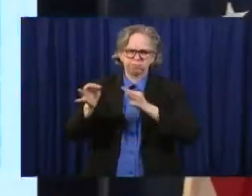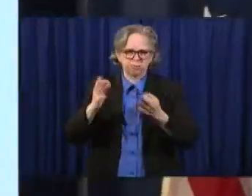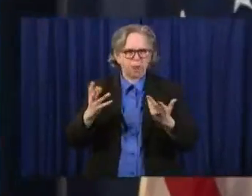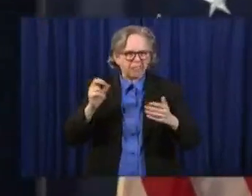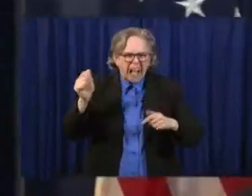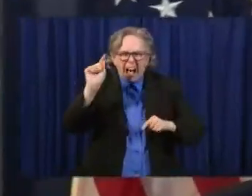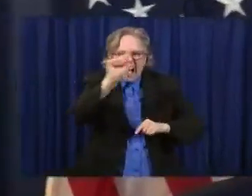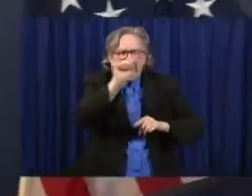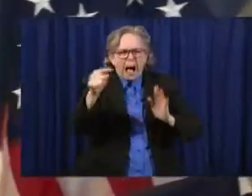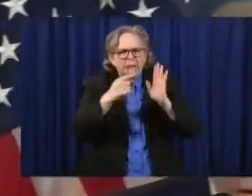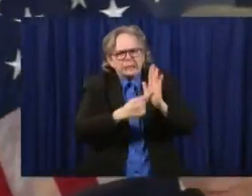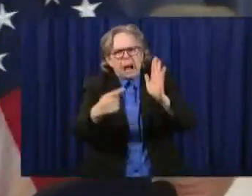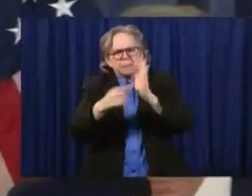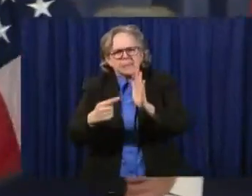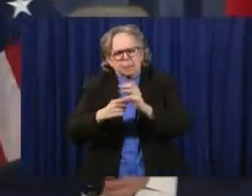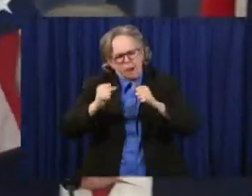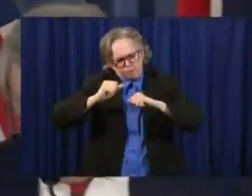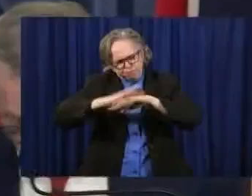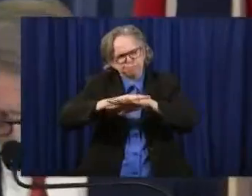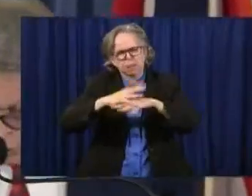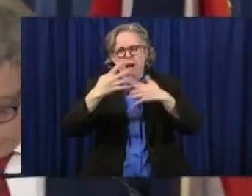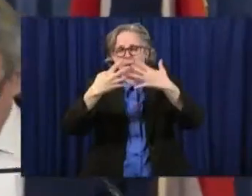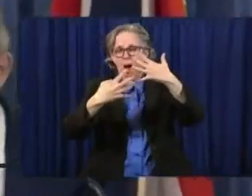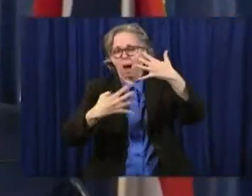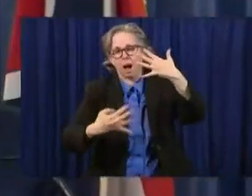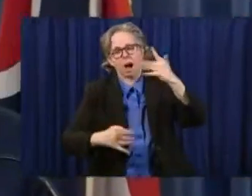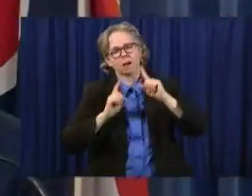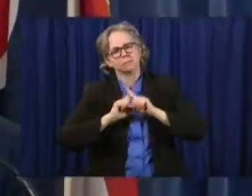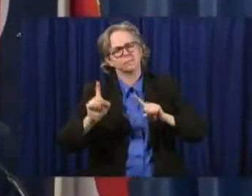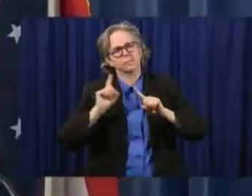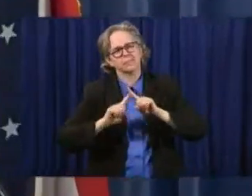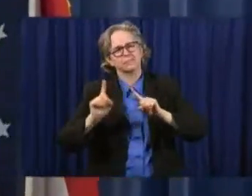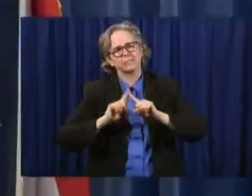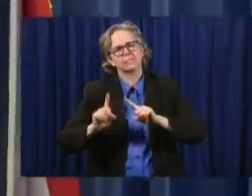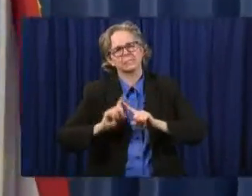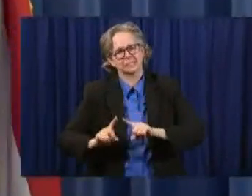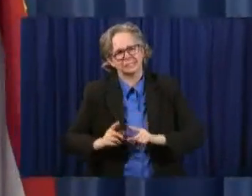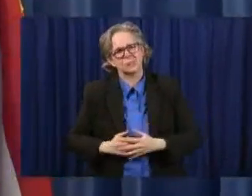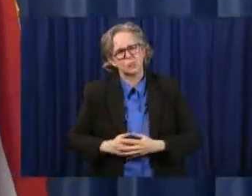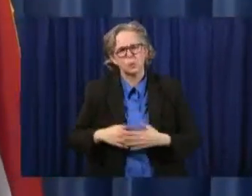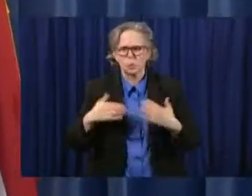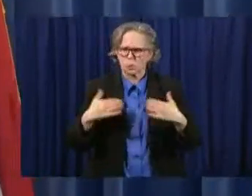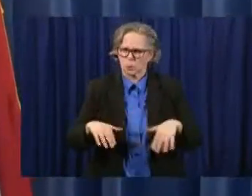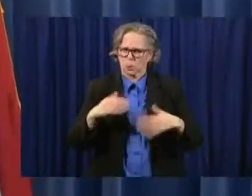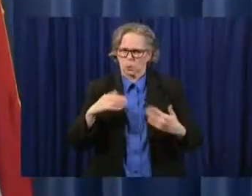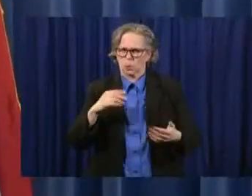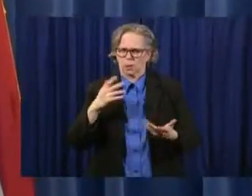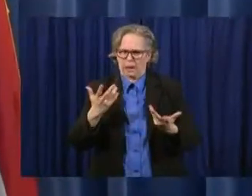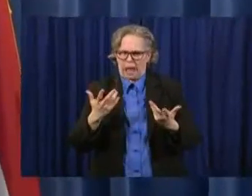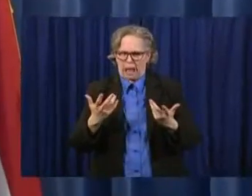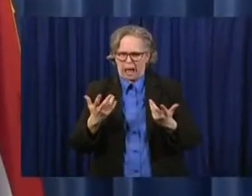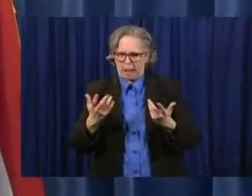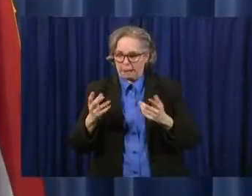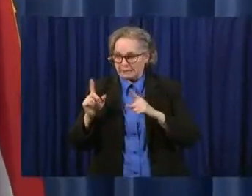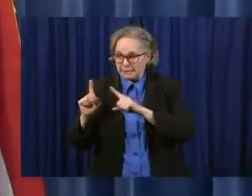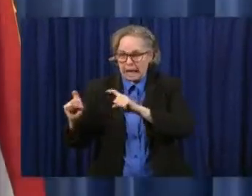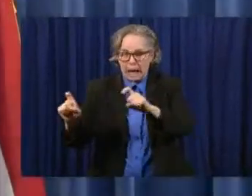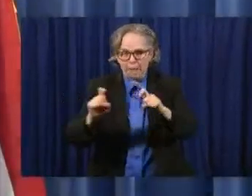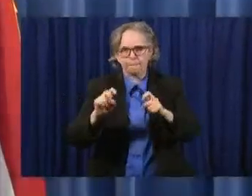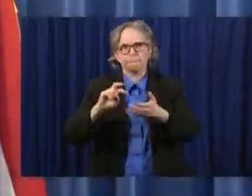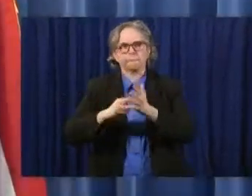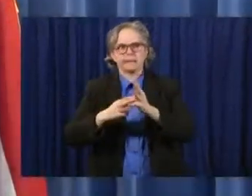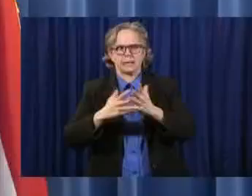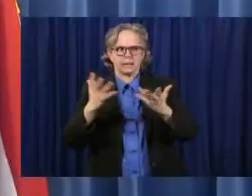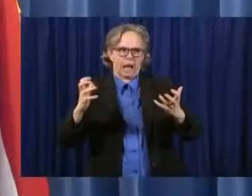of individuals in Ohio. And so we're going now, because of this testing capability, we're able to be a lot more